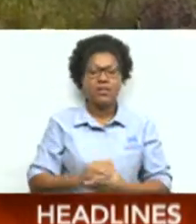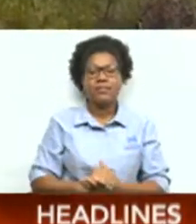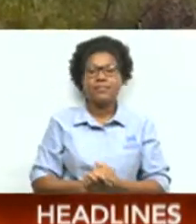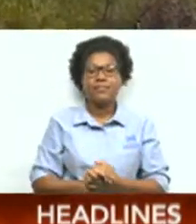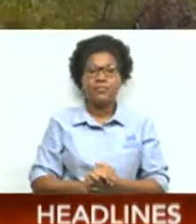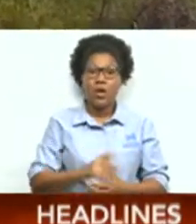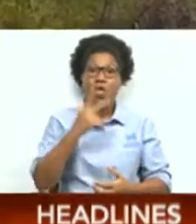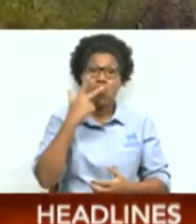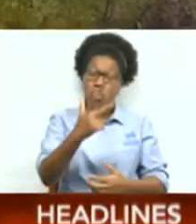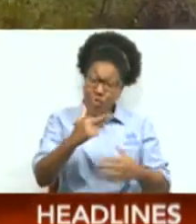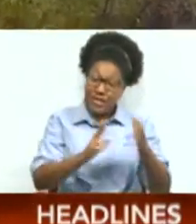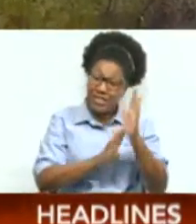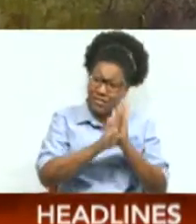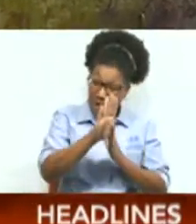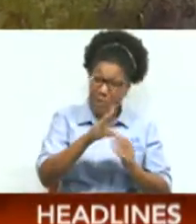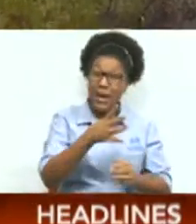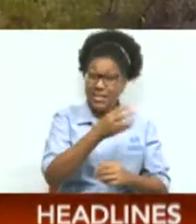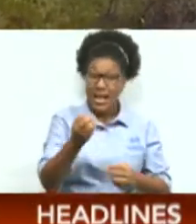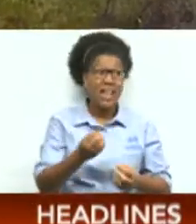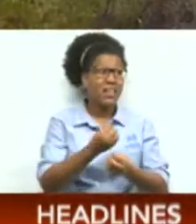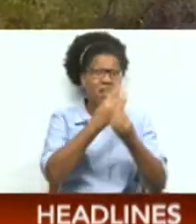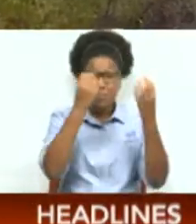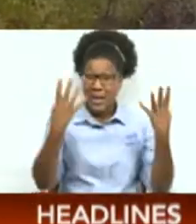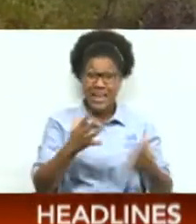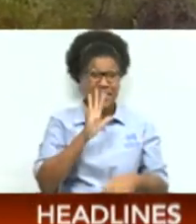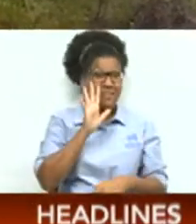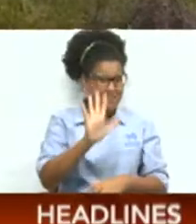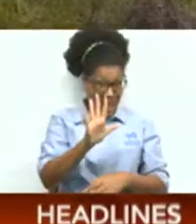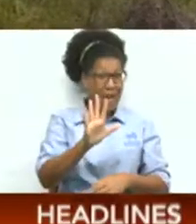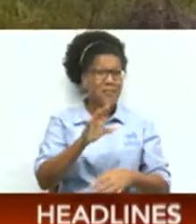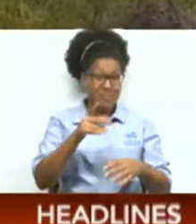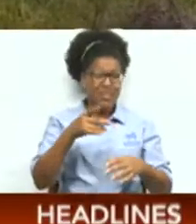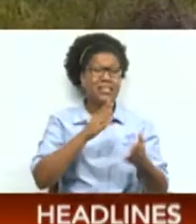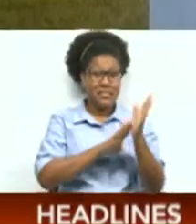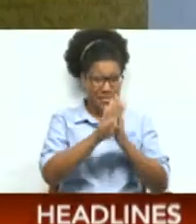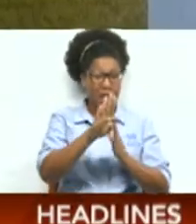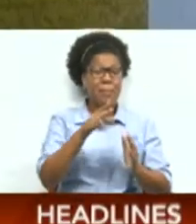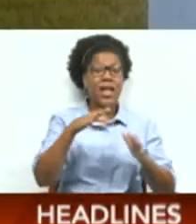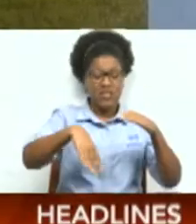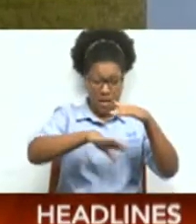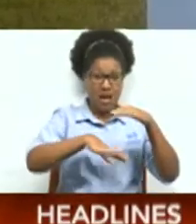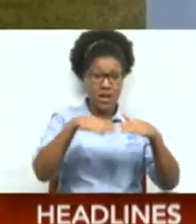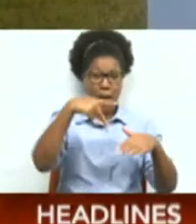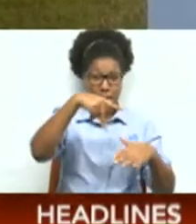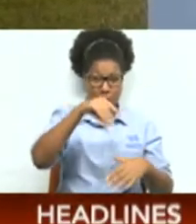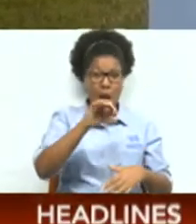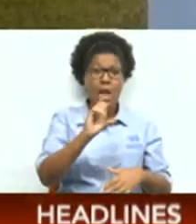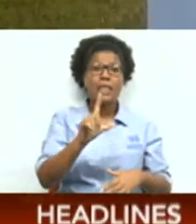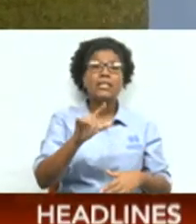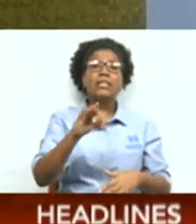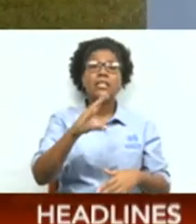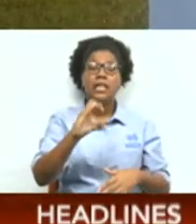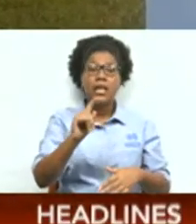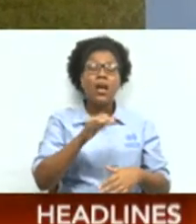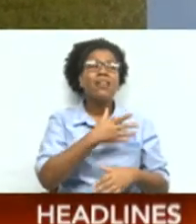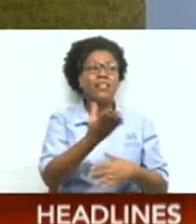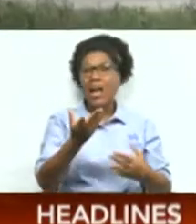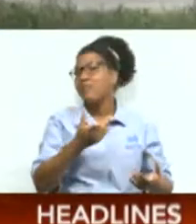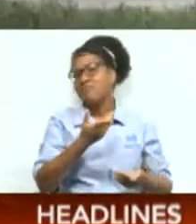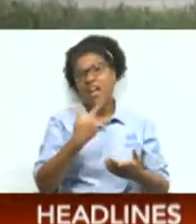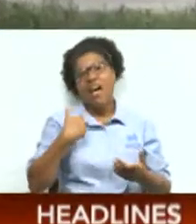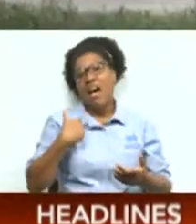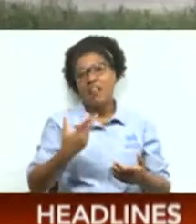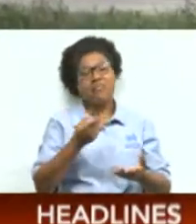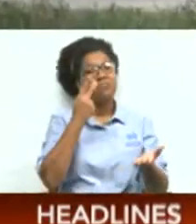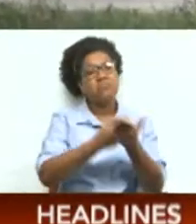developments and potentially as many as five under Policy Consultants Limited that remain with approval issues for more than a decade.